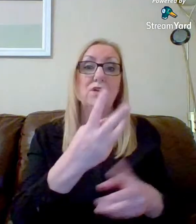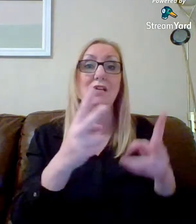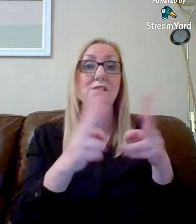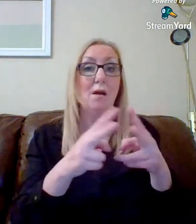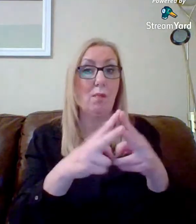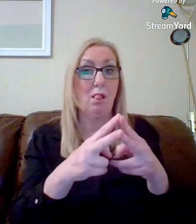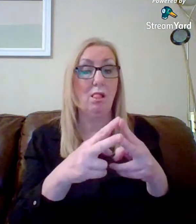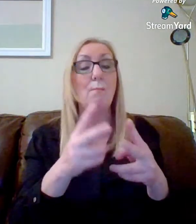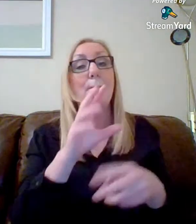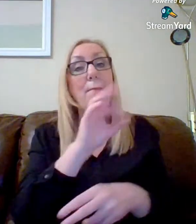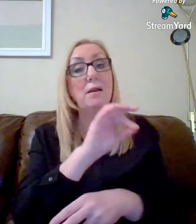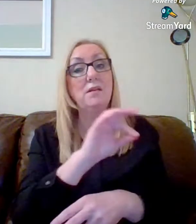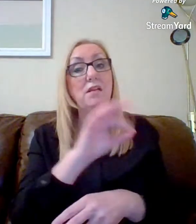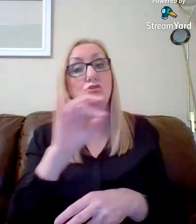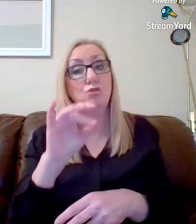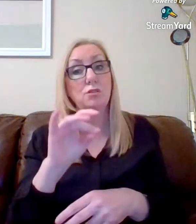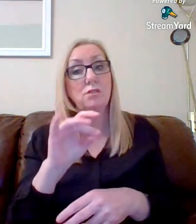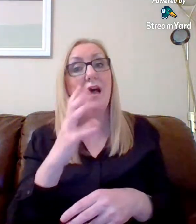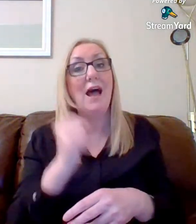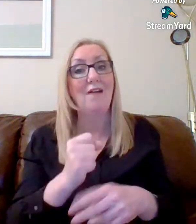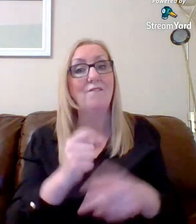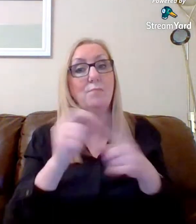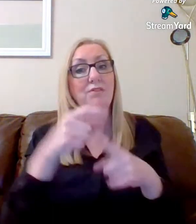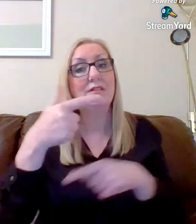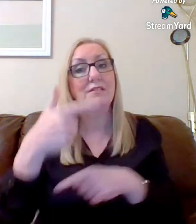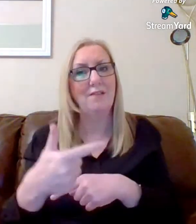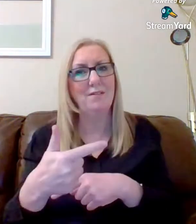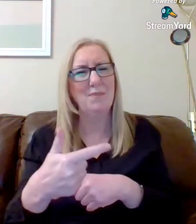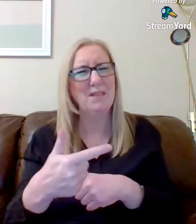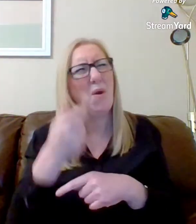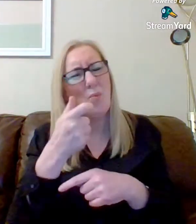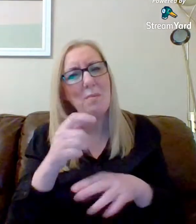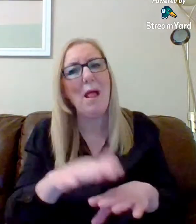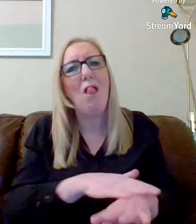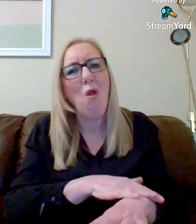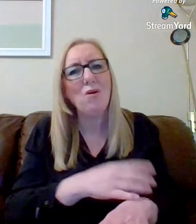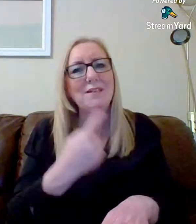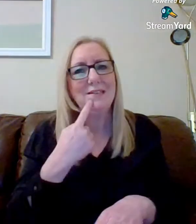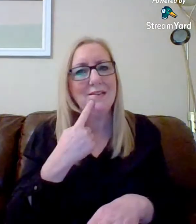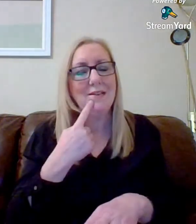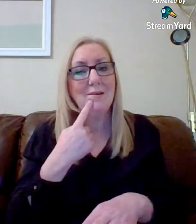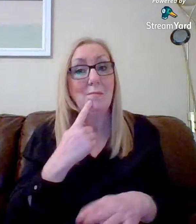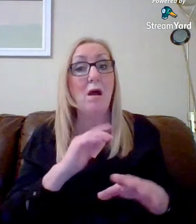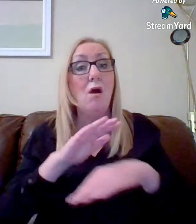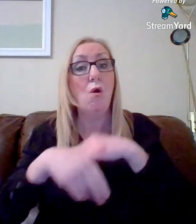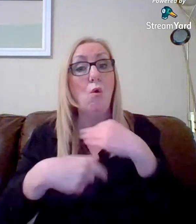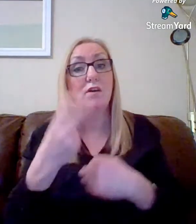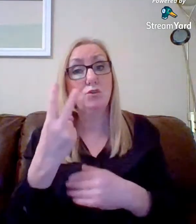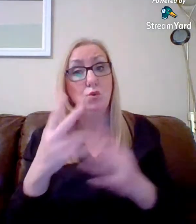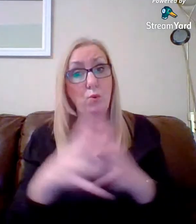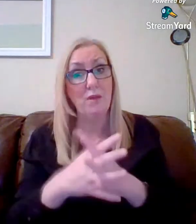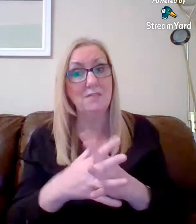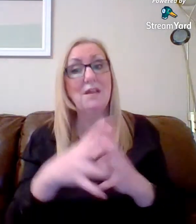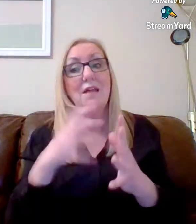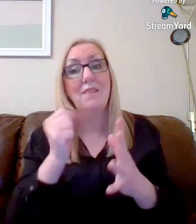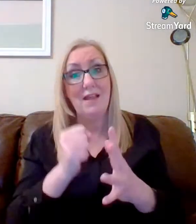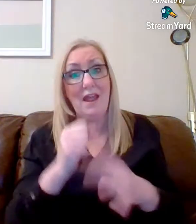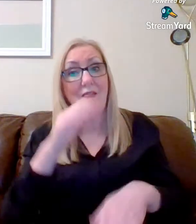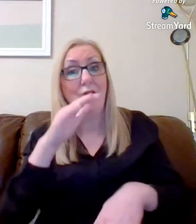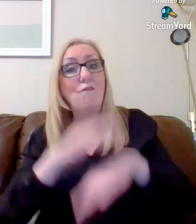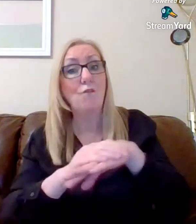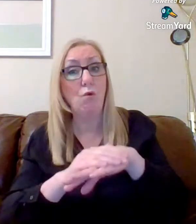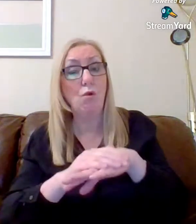And on a Monday and Tuesday, they've got the period seven, which makes it a little bit longer. But then over the space of two weeks, they get their full entitlement to their entire